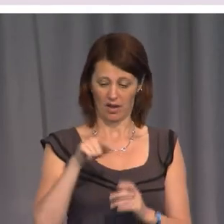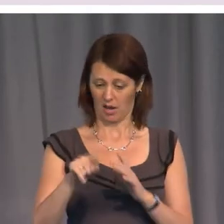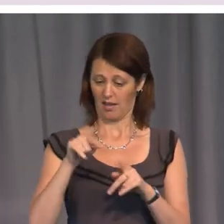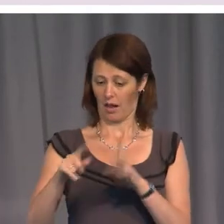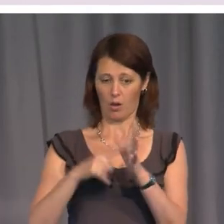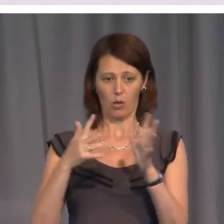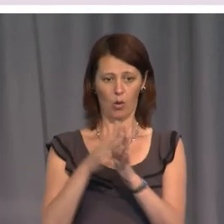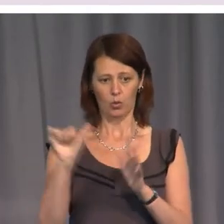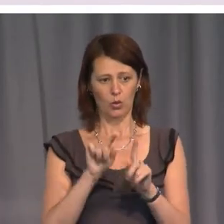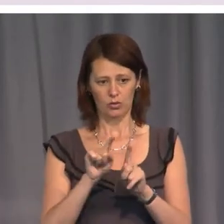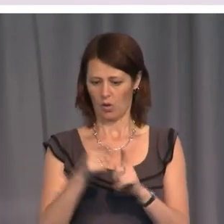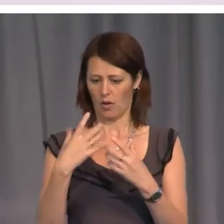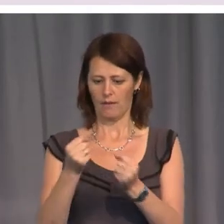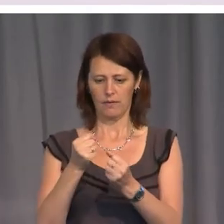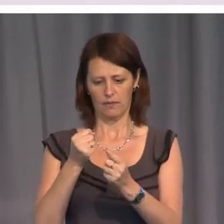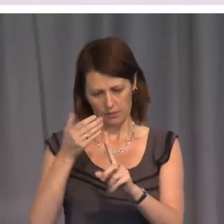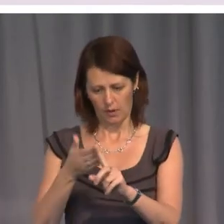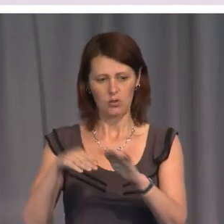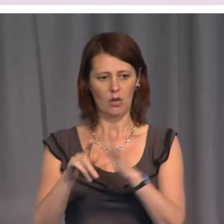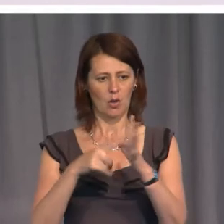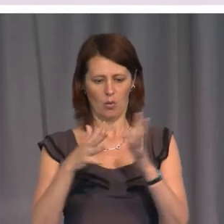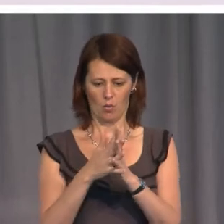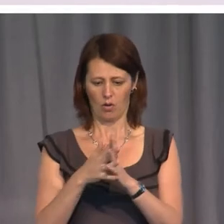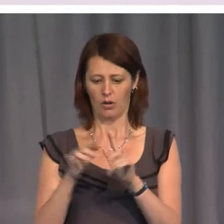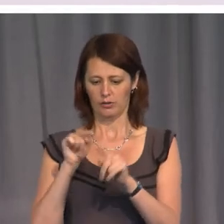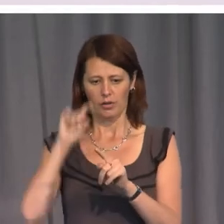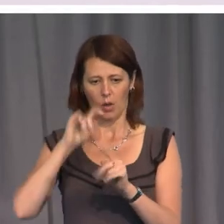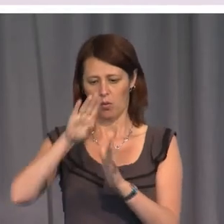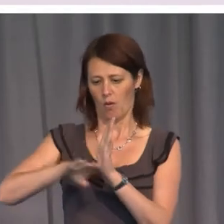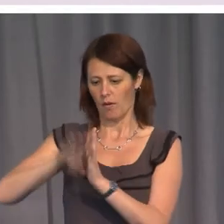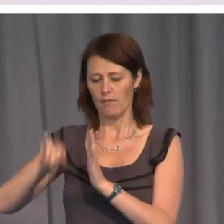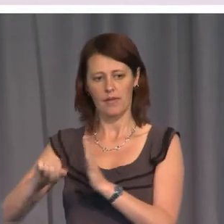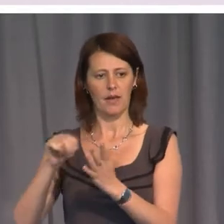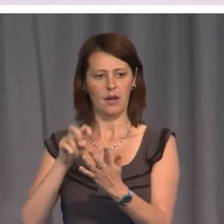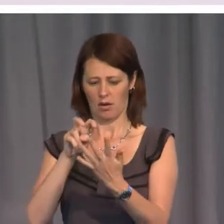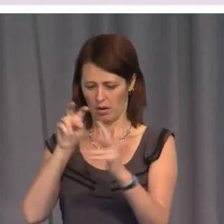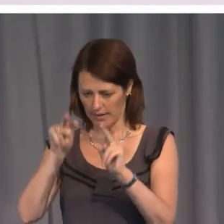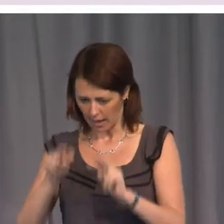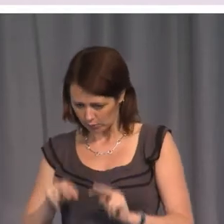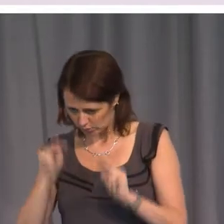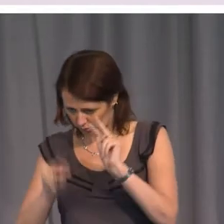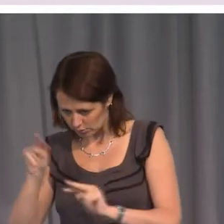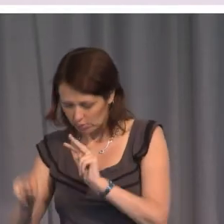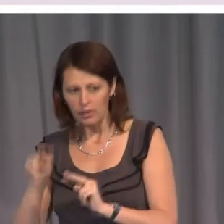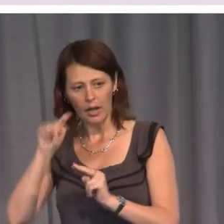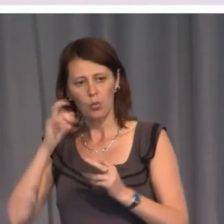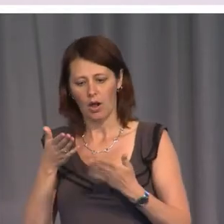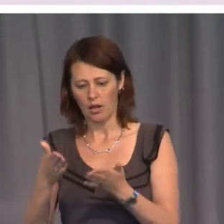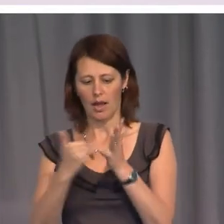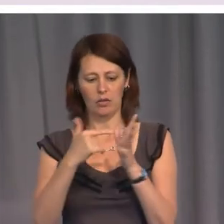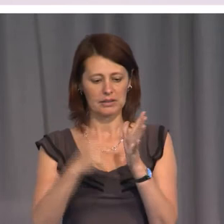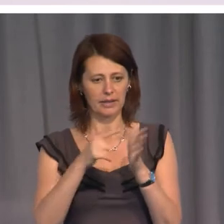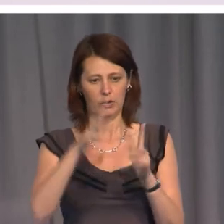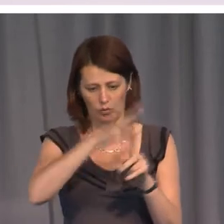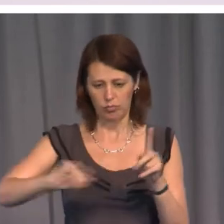would also place duties on banks to disclose the accounts of such people and enable the state to confiscate the money in them.